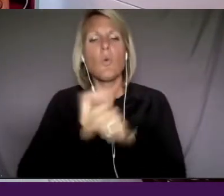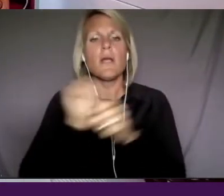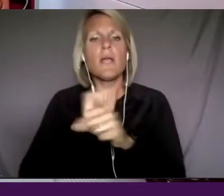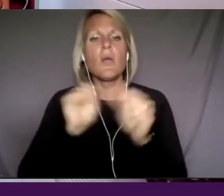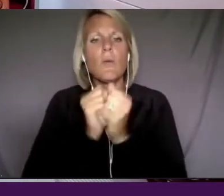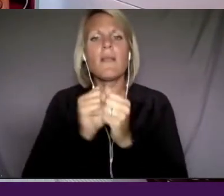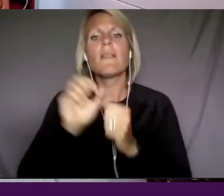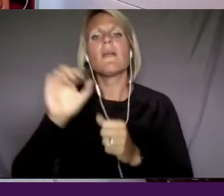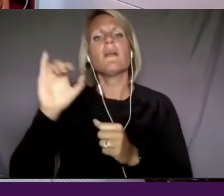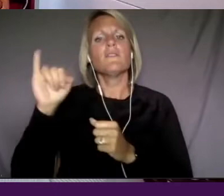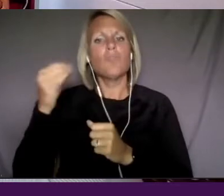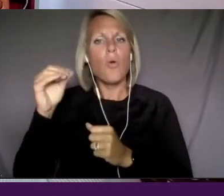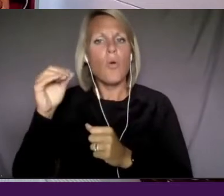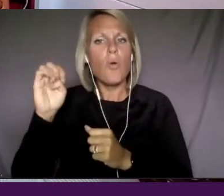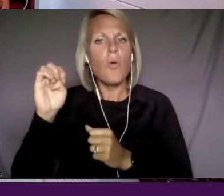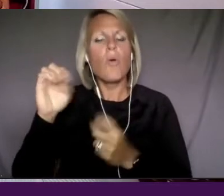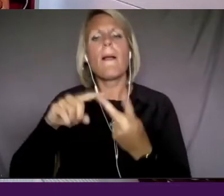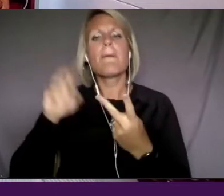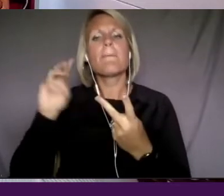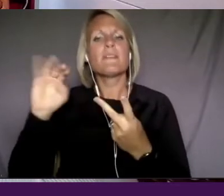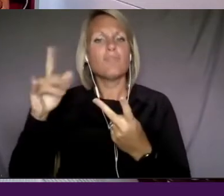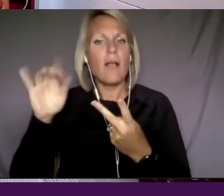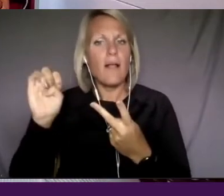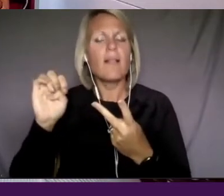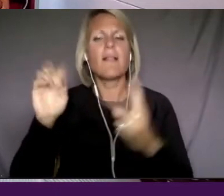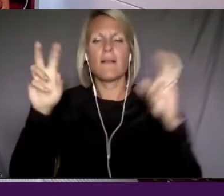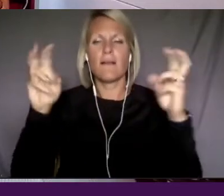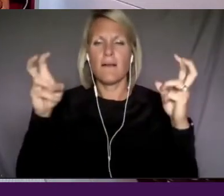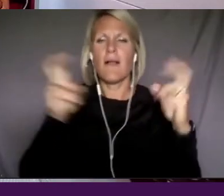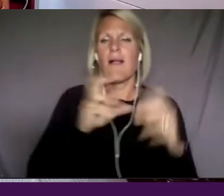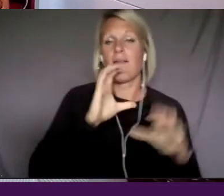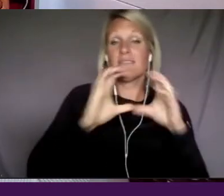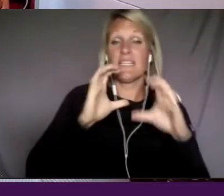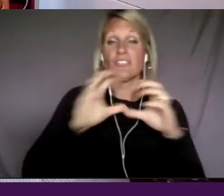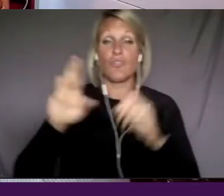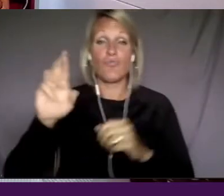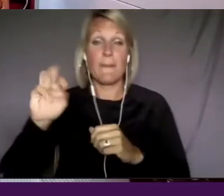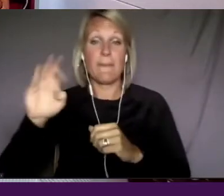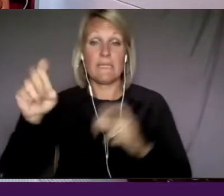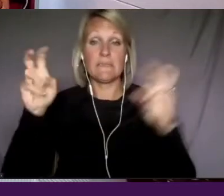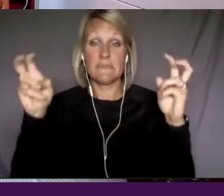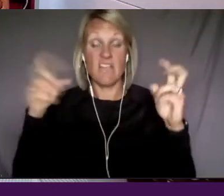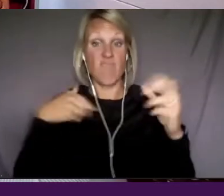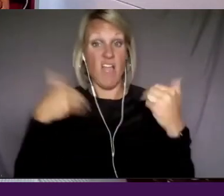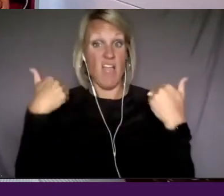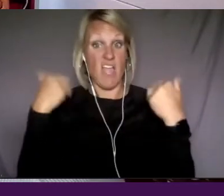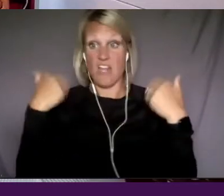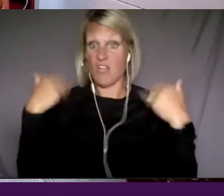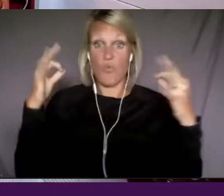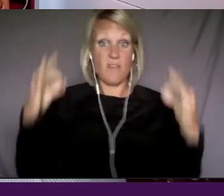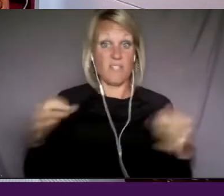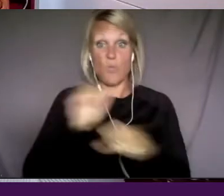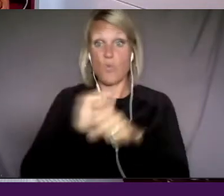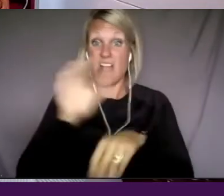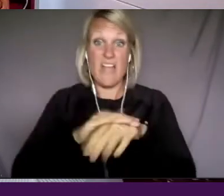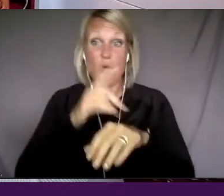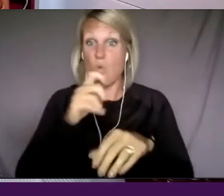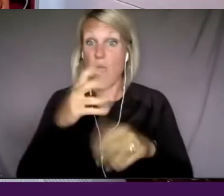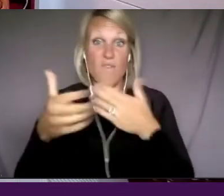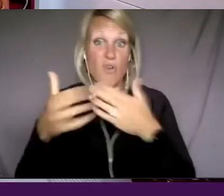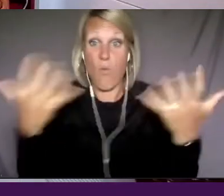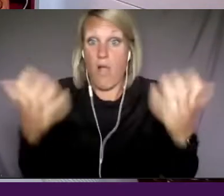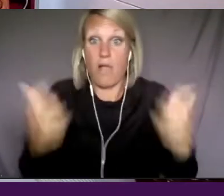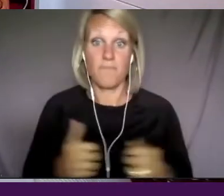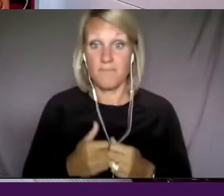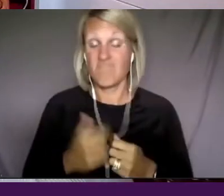another series, the Conversation Remix, um, I had the choice to work with whoever I wanted to on this. I could have did it with my own